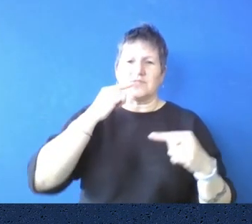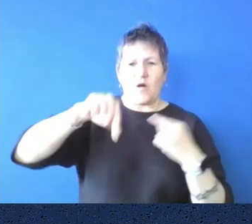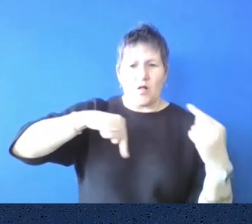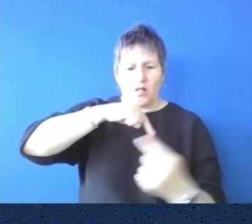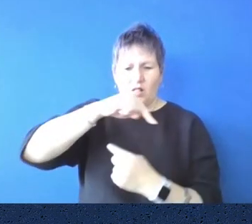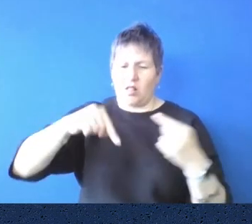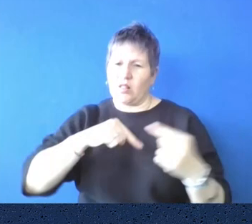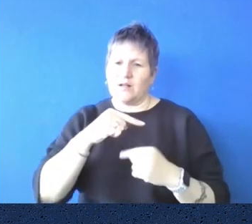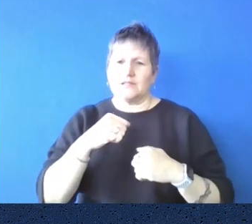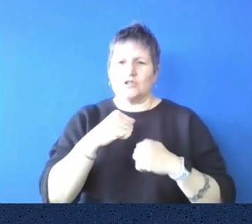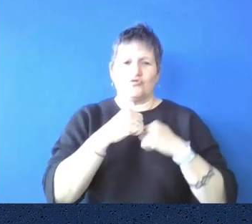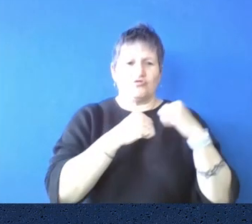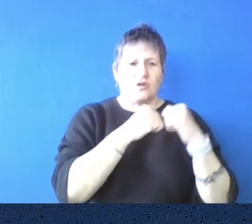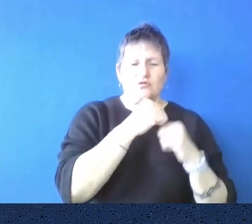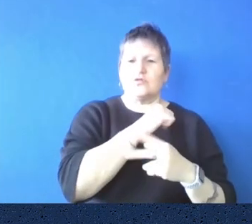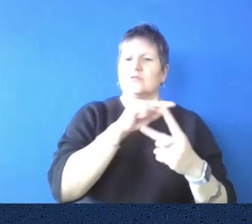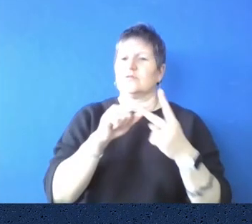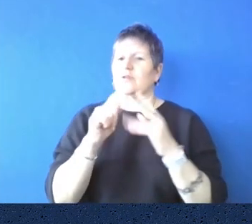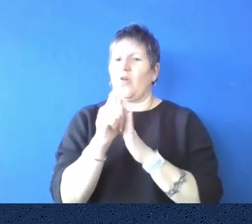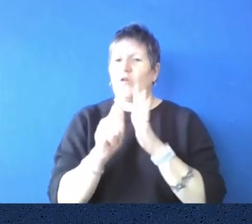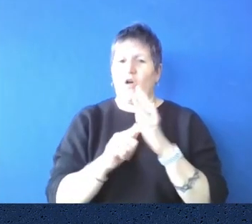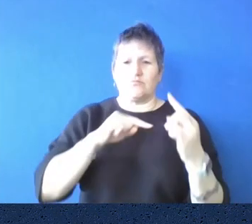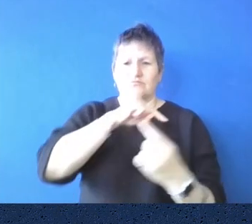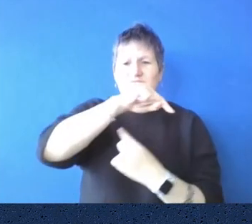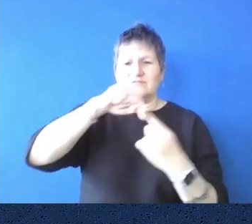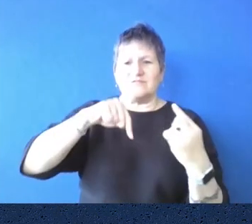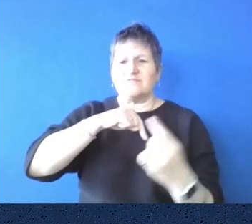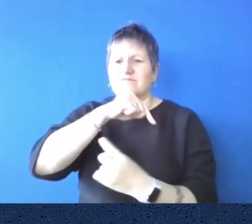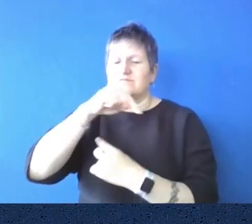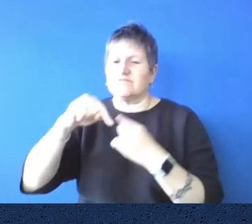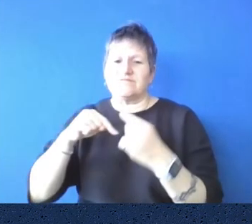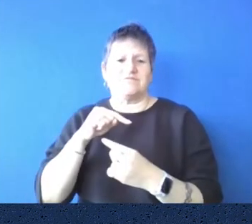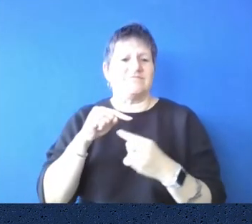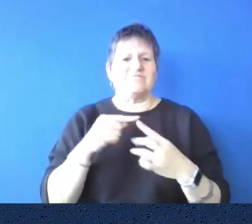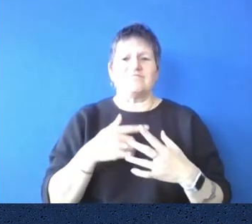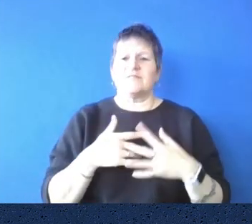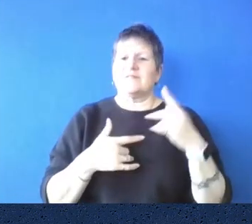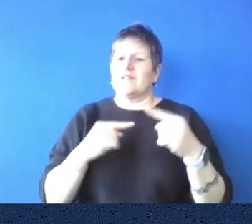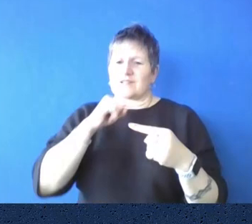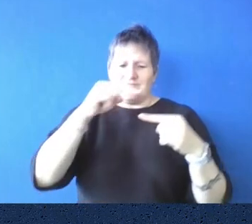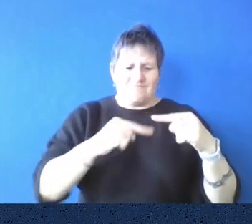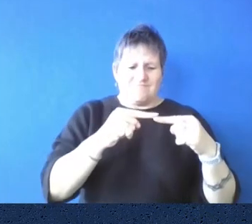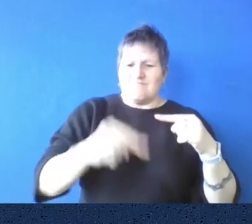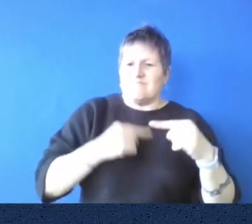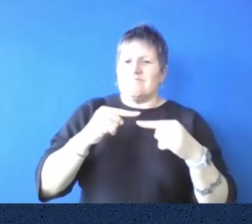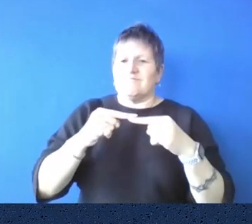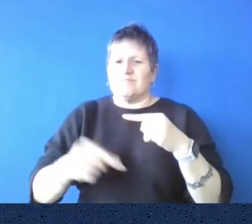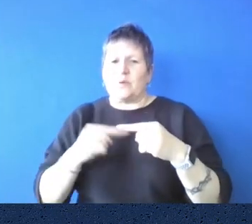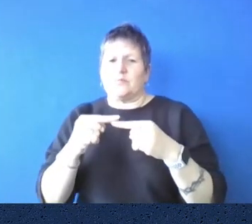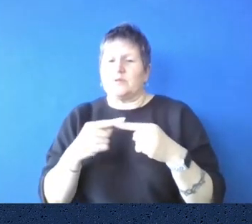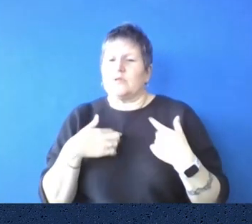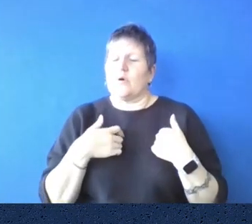infrastructure, all those things, all those issues, everything goes in cycles. Librarians have been at the forefront of, um, moving,